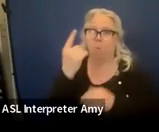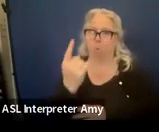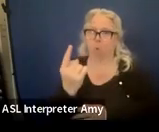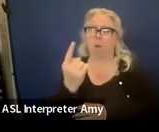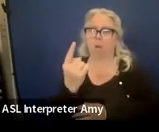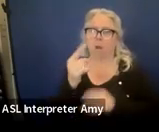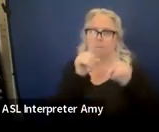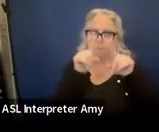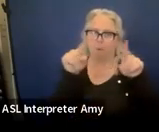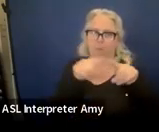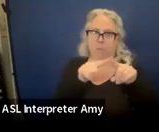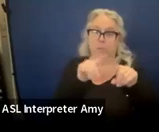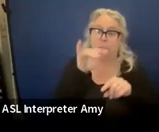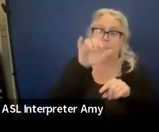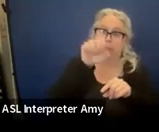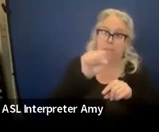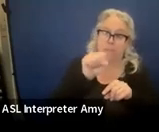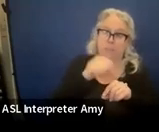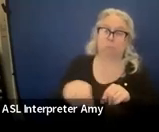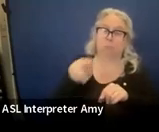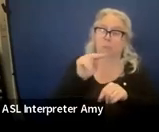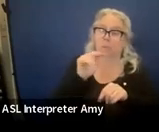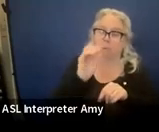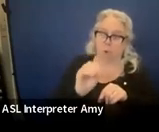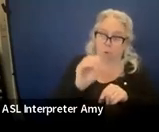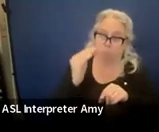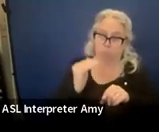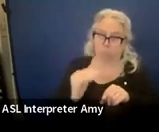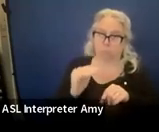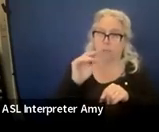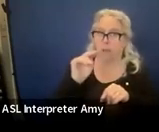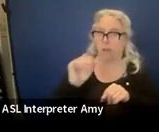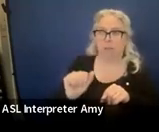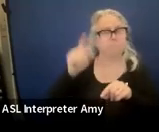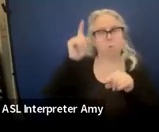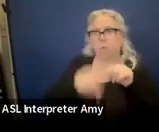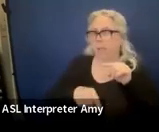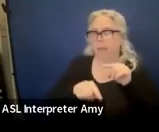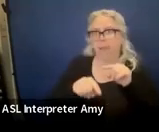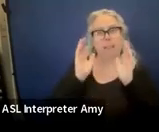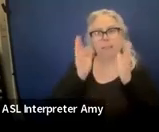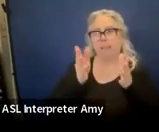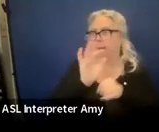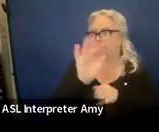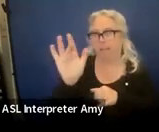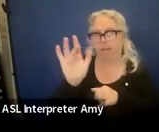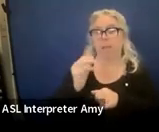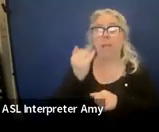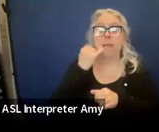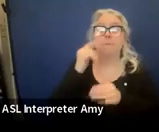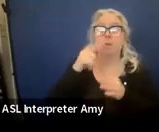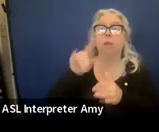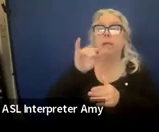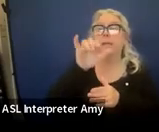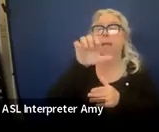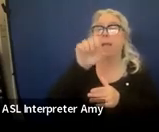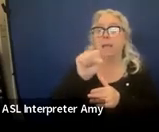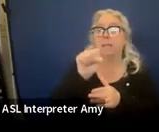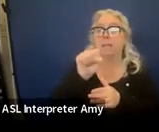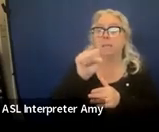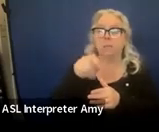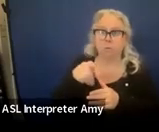those boxes. Yes, no, or NA. This cannot be blank. So if you check yes, there needs to be